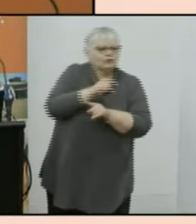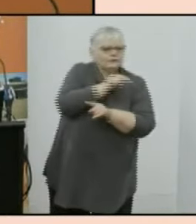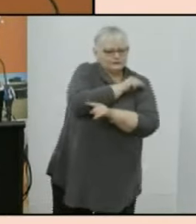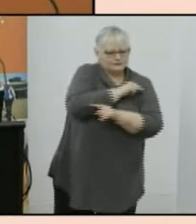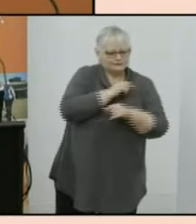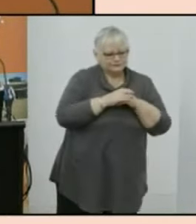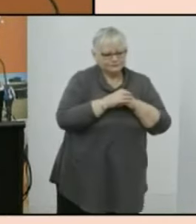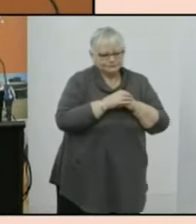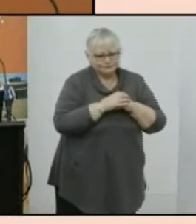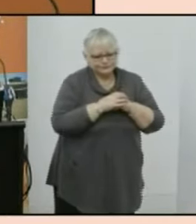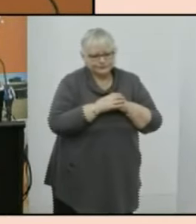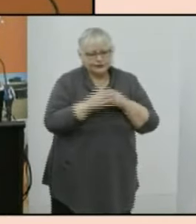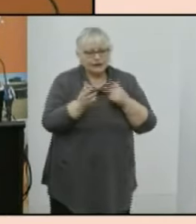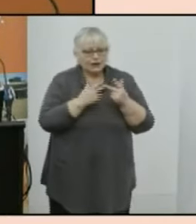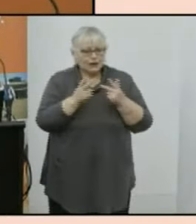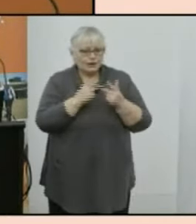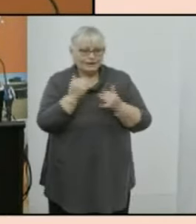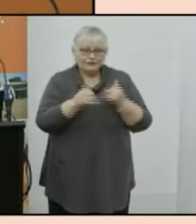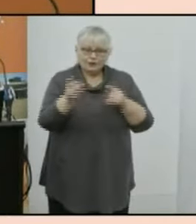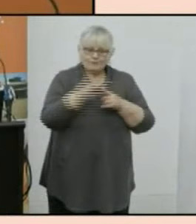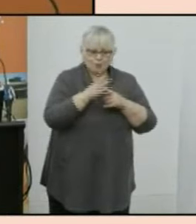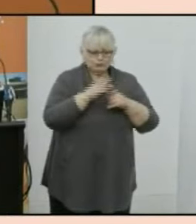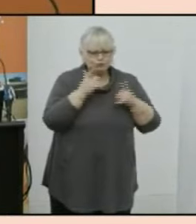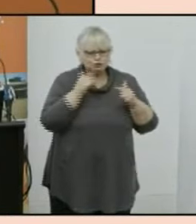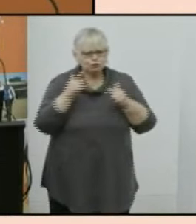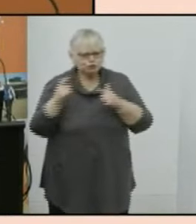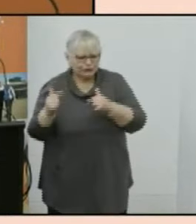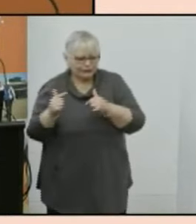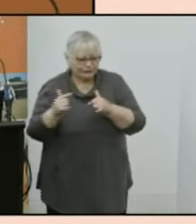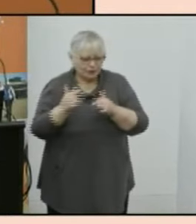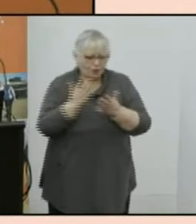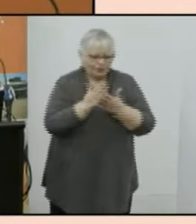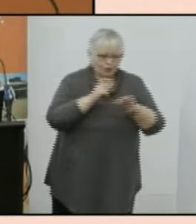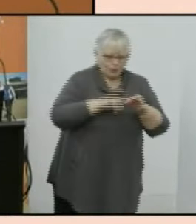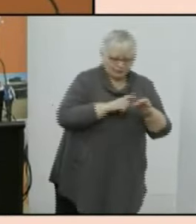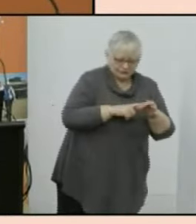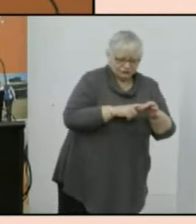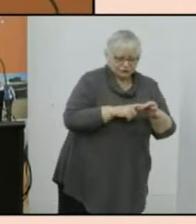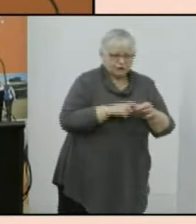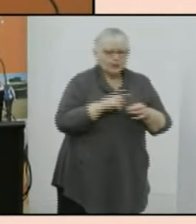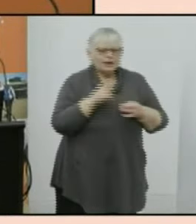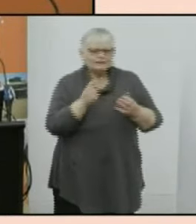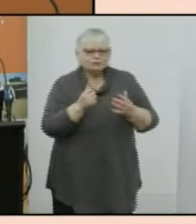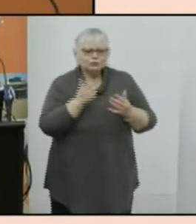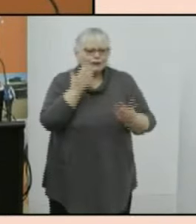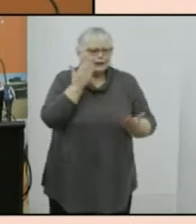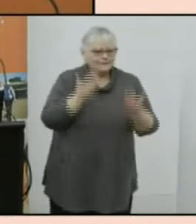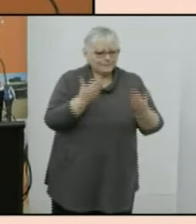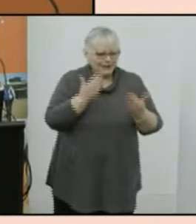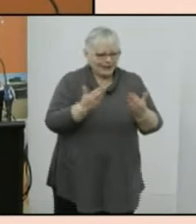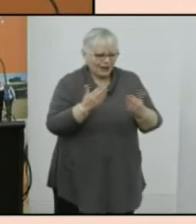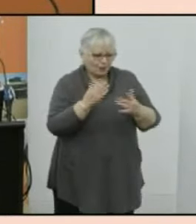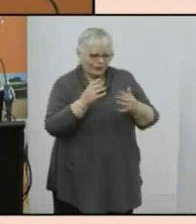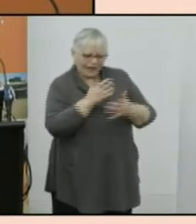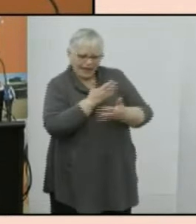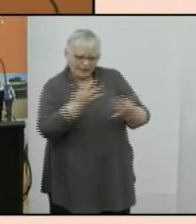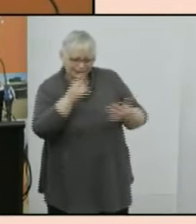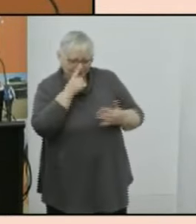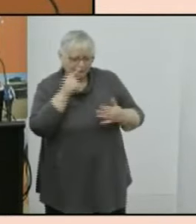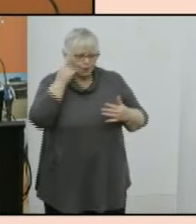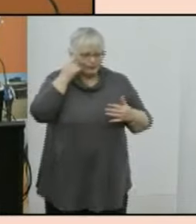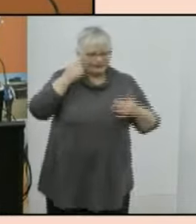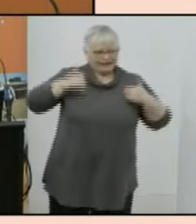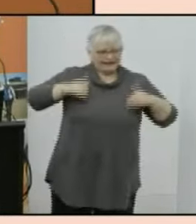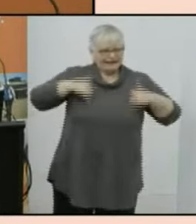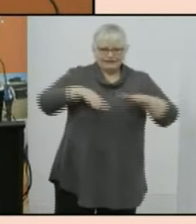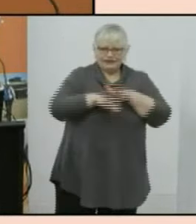another very important check on quality involves comparing the census results with the estimated resident population which is